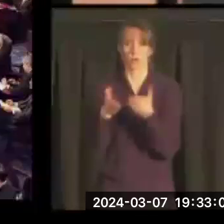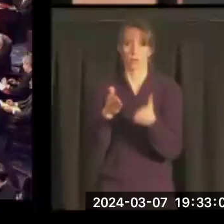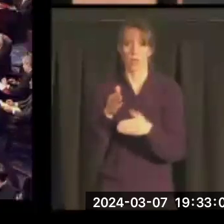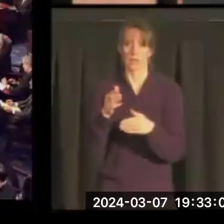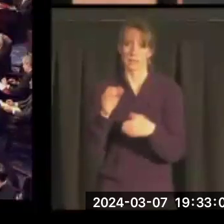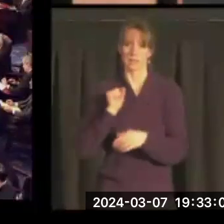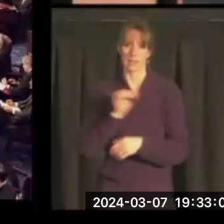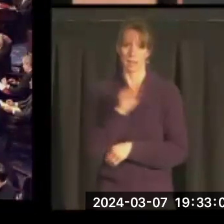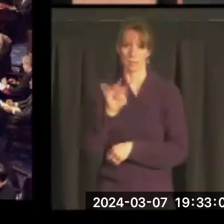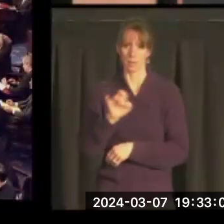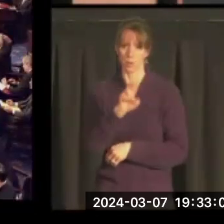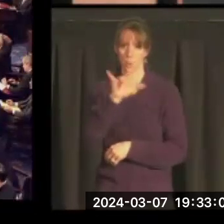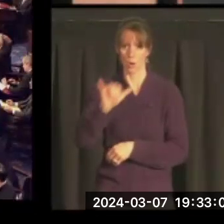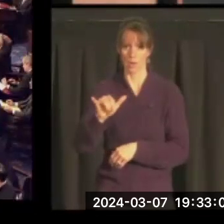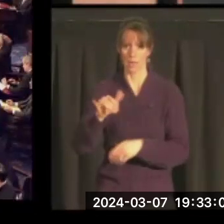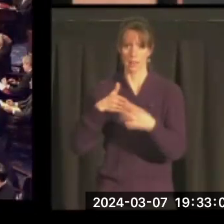Leader in American history.